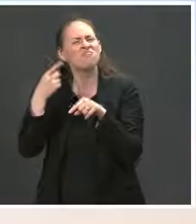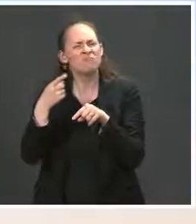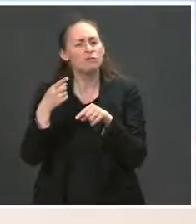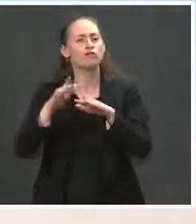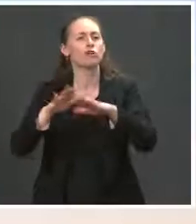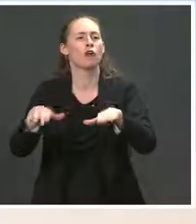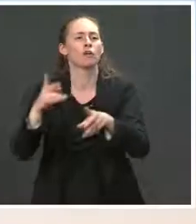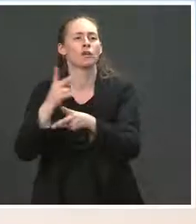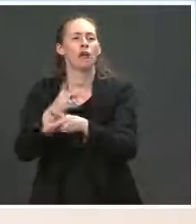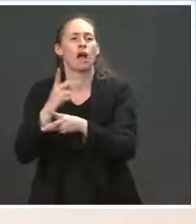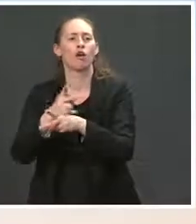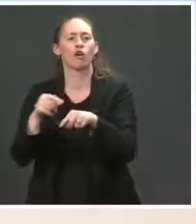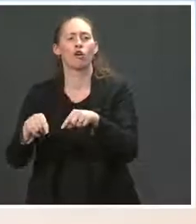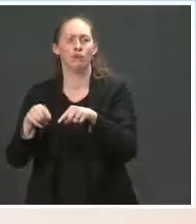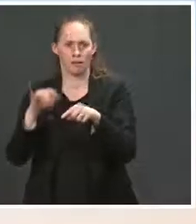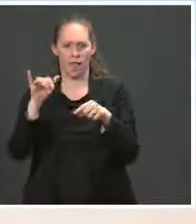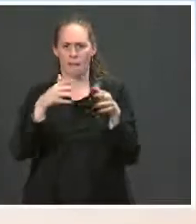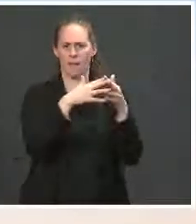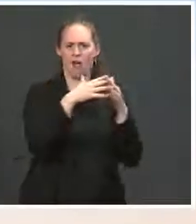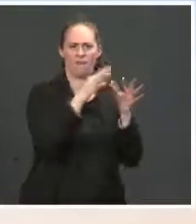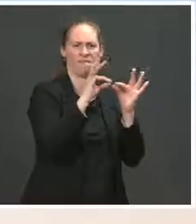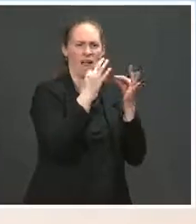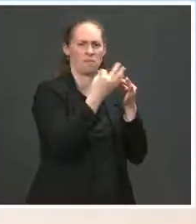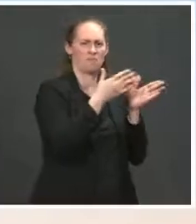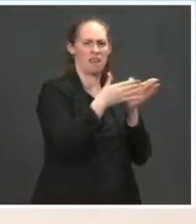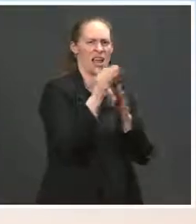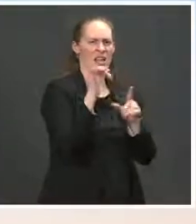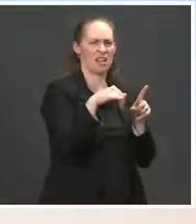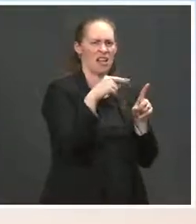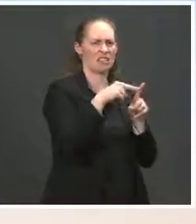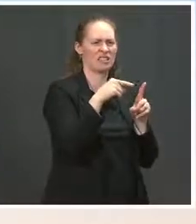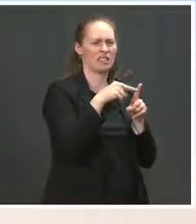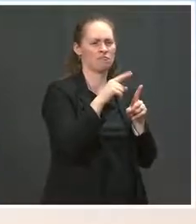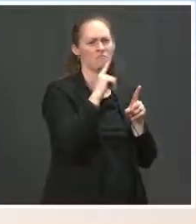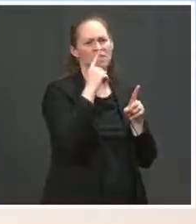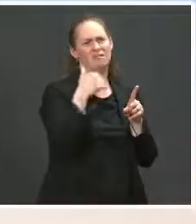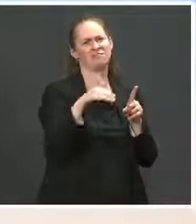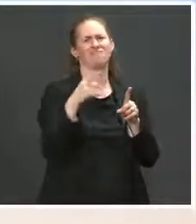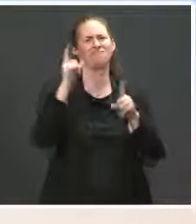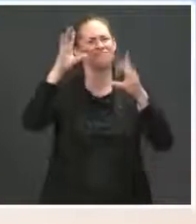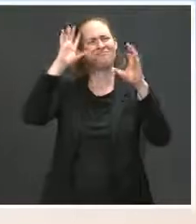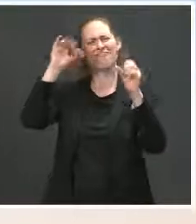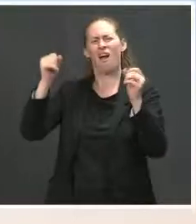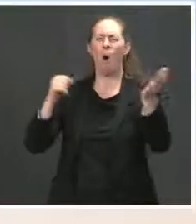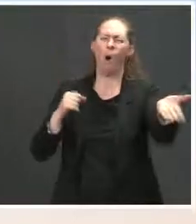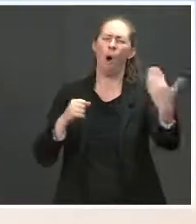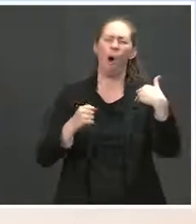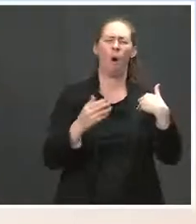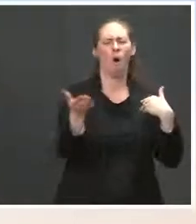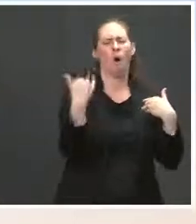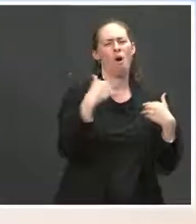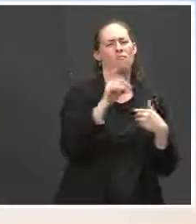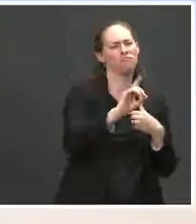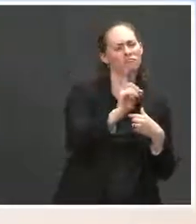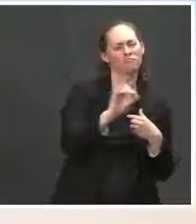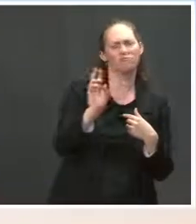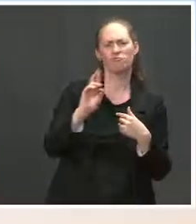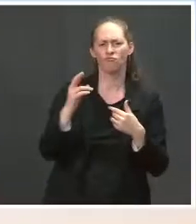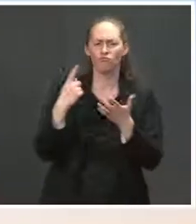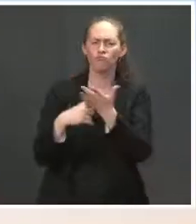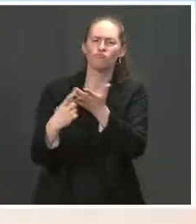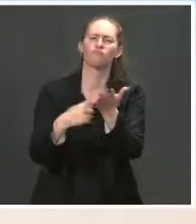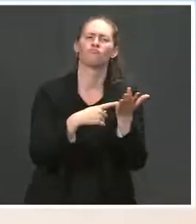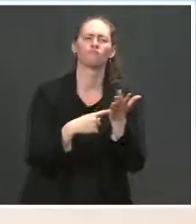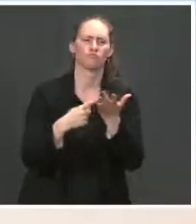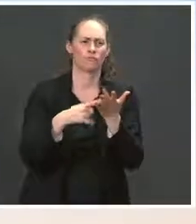I expect he will, of course, probably invite in bipartisan members as a continuing conversation about the counter proposal